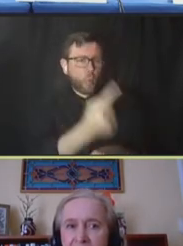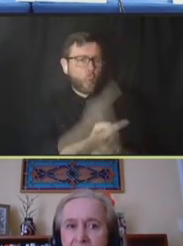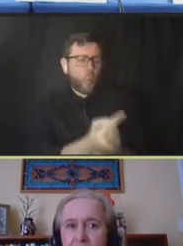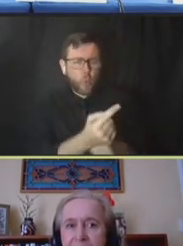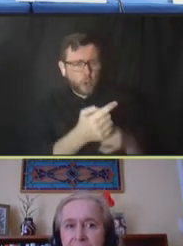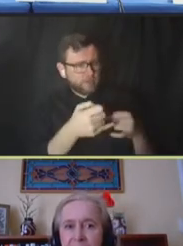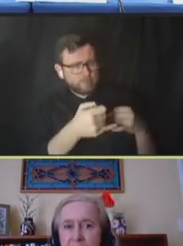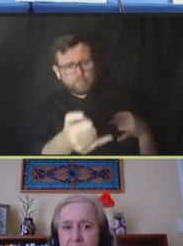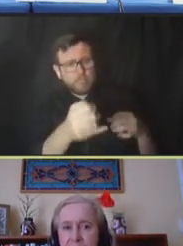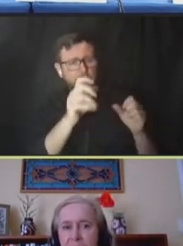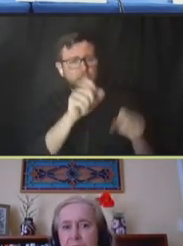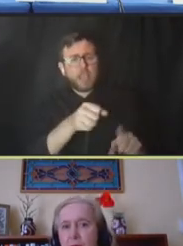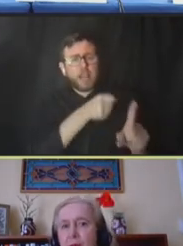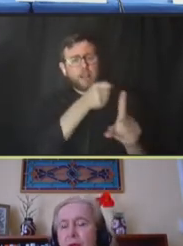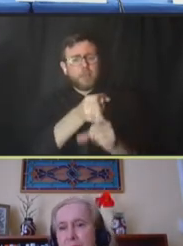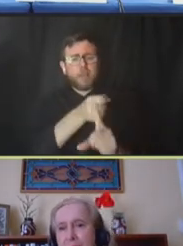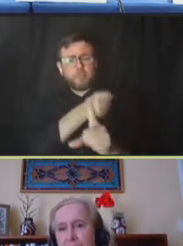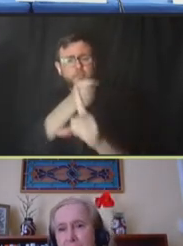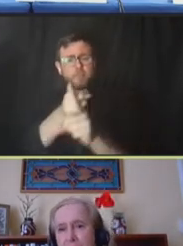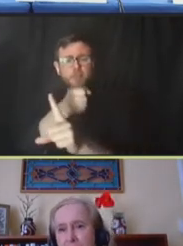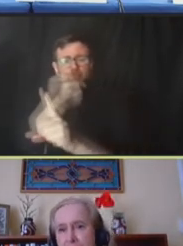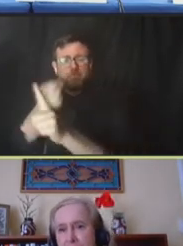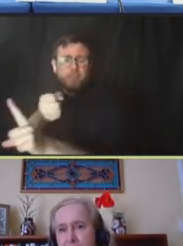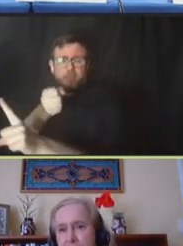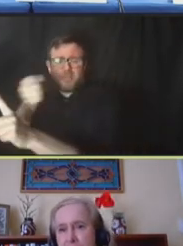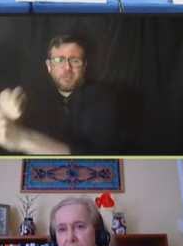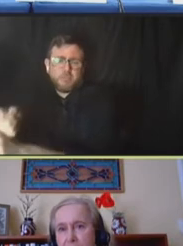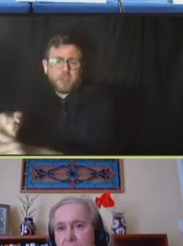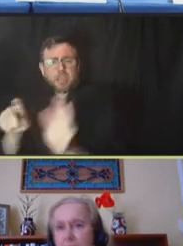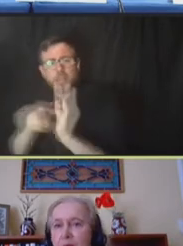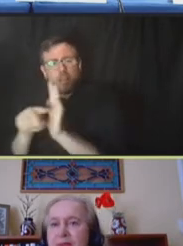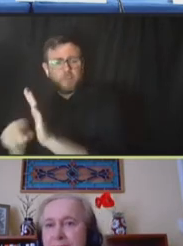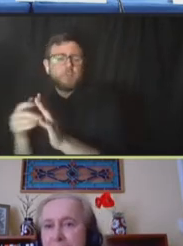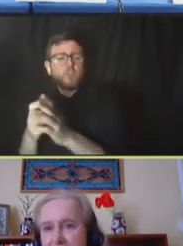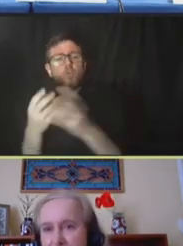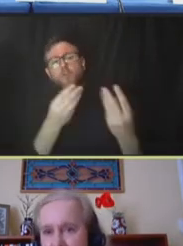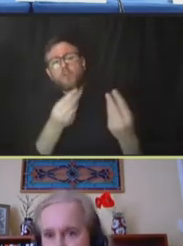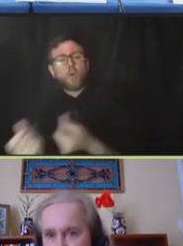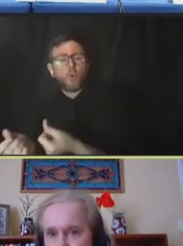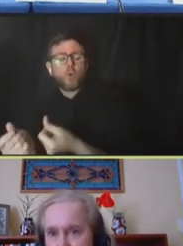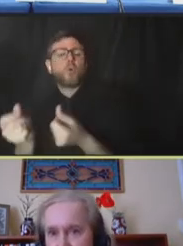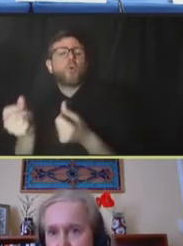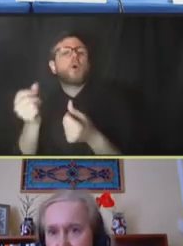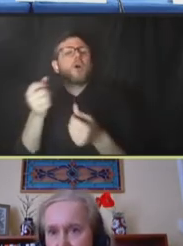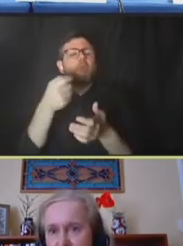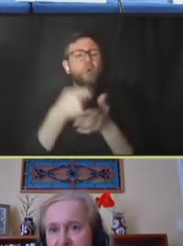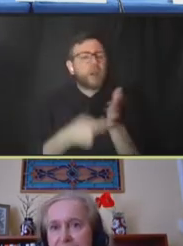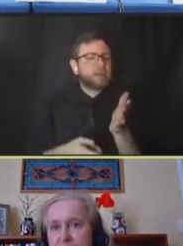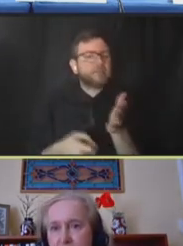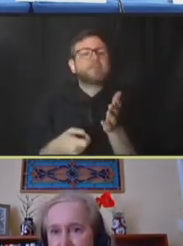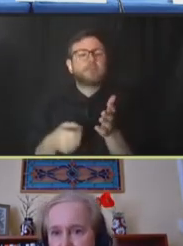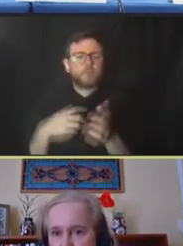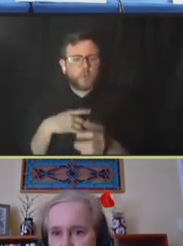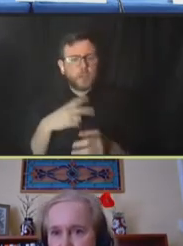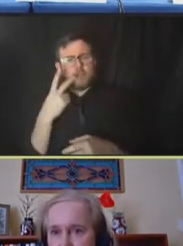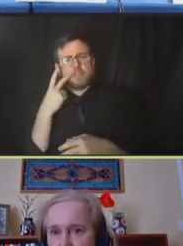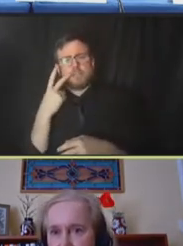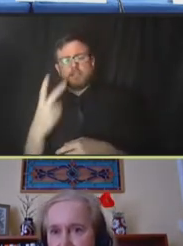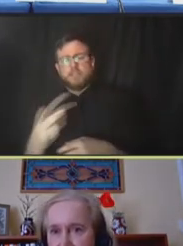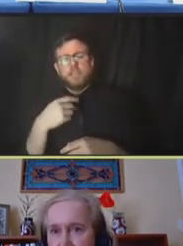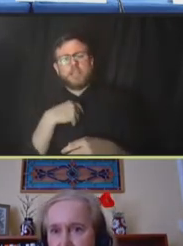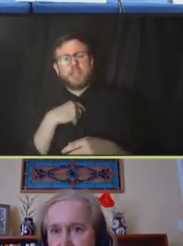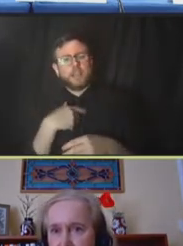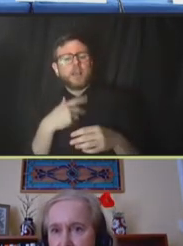negative impacts on supply chain network product flows and prices. And we've seen the congestion in the ports. We've seen shortages of